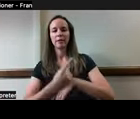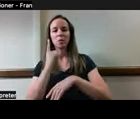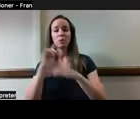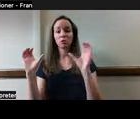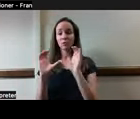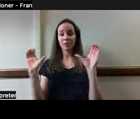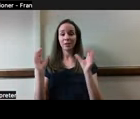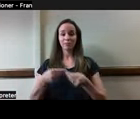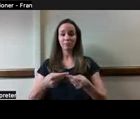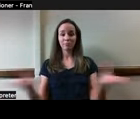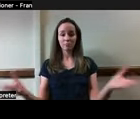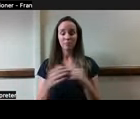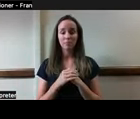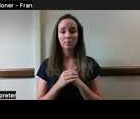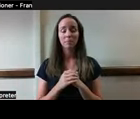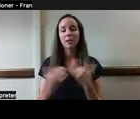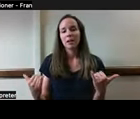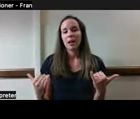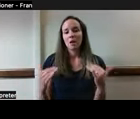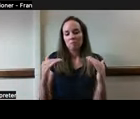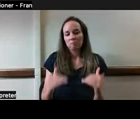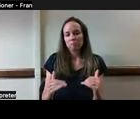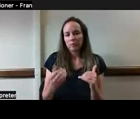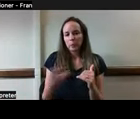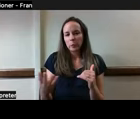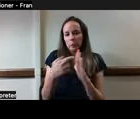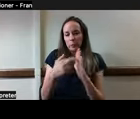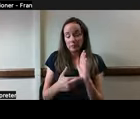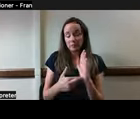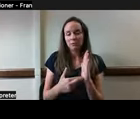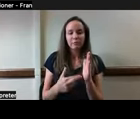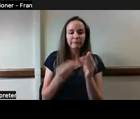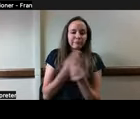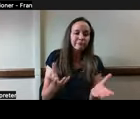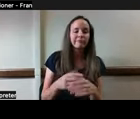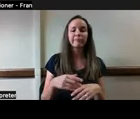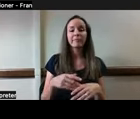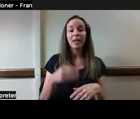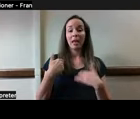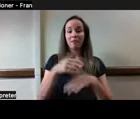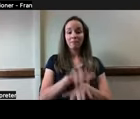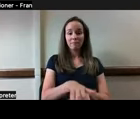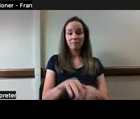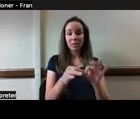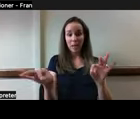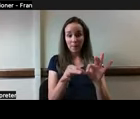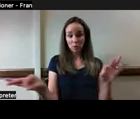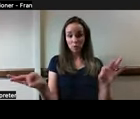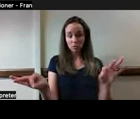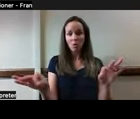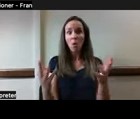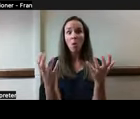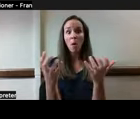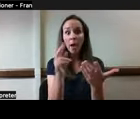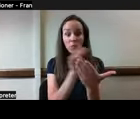So a little bit of housekeeping. We do have captioning, and if you need to access that, you can use the three